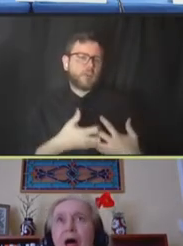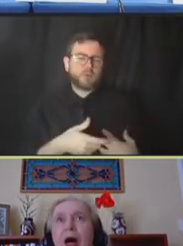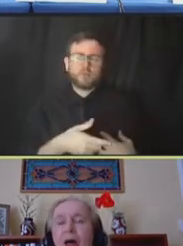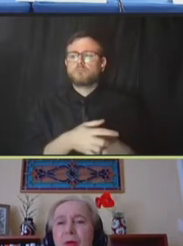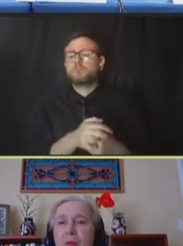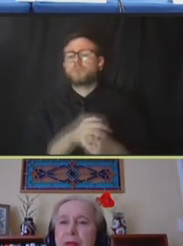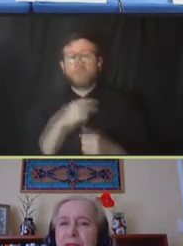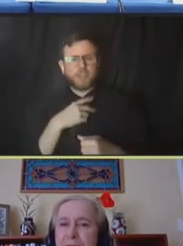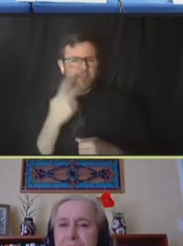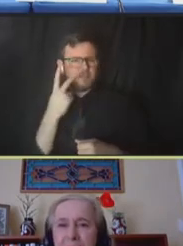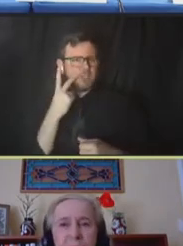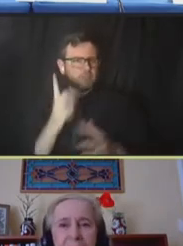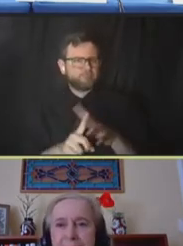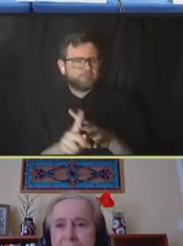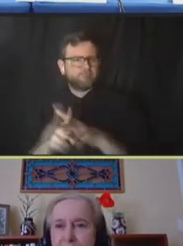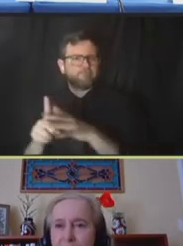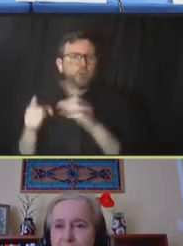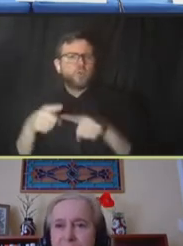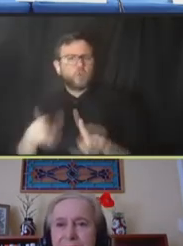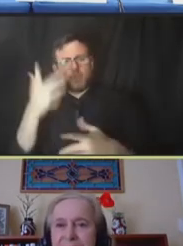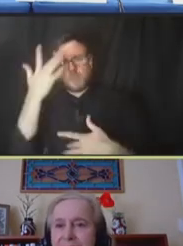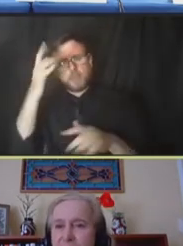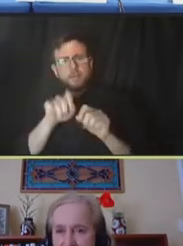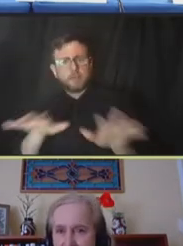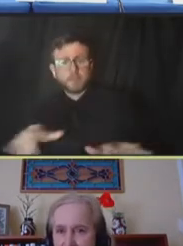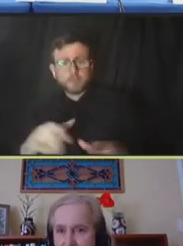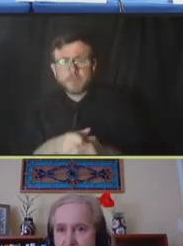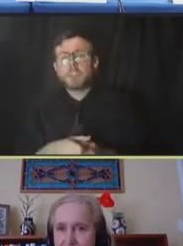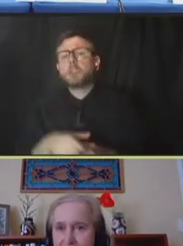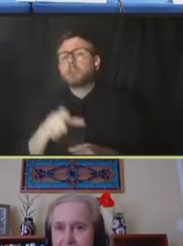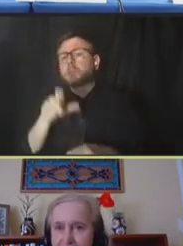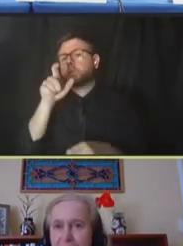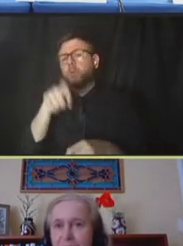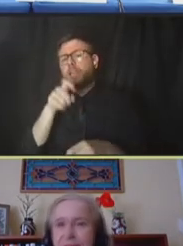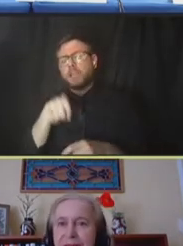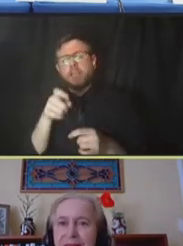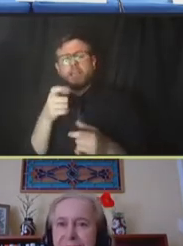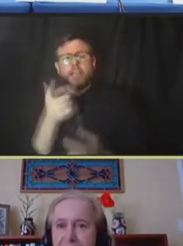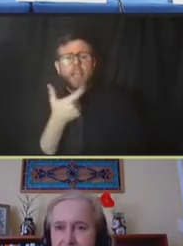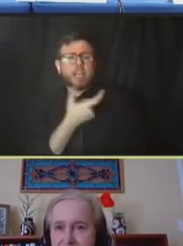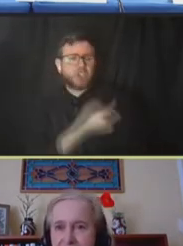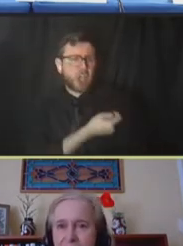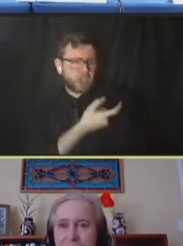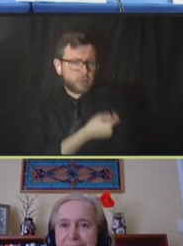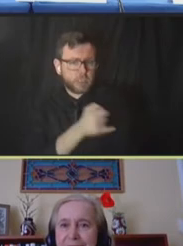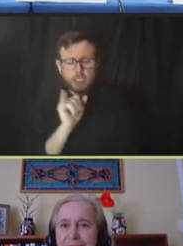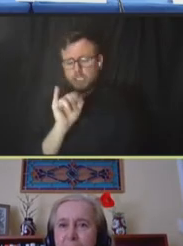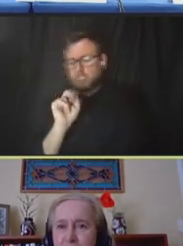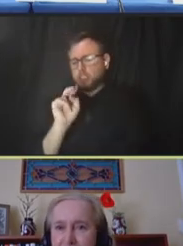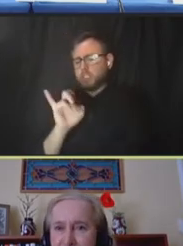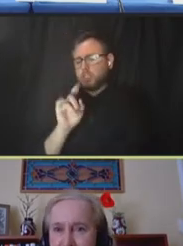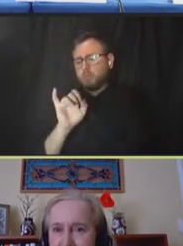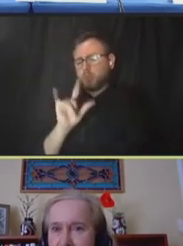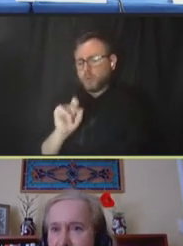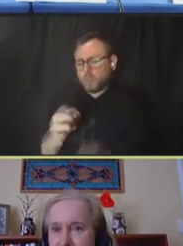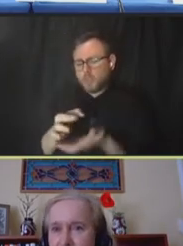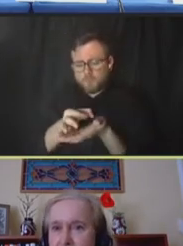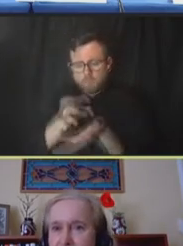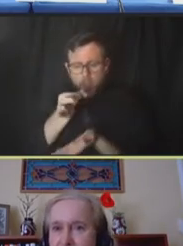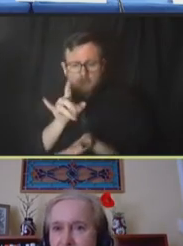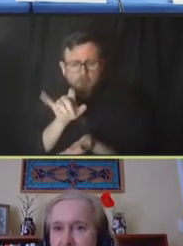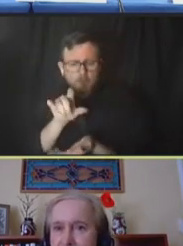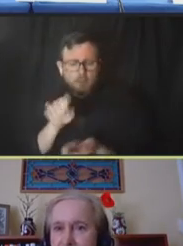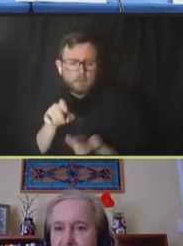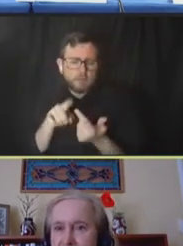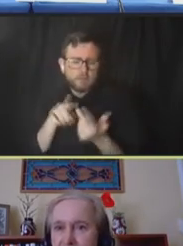You know, we are going to need probably some sorts of injectables, right? You need the vials. You need the inputs into the